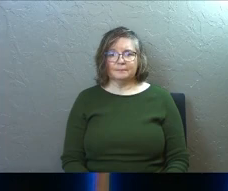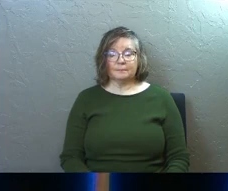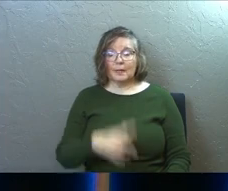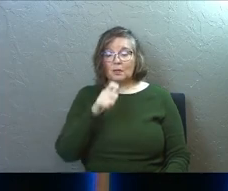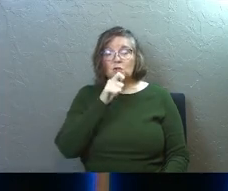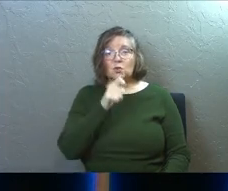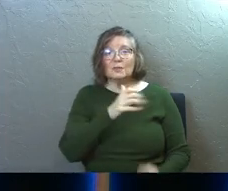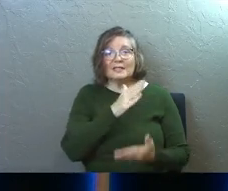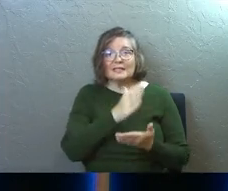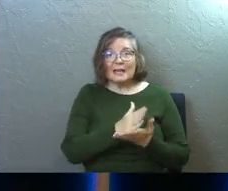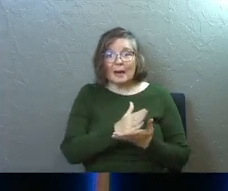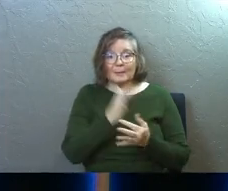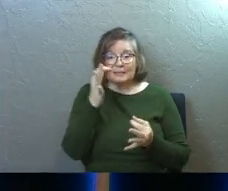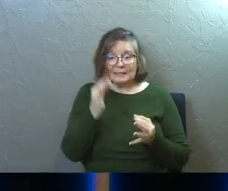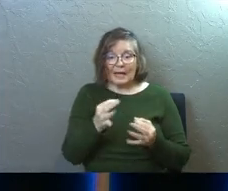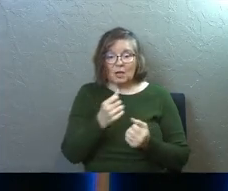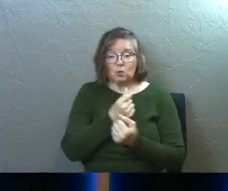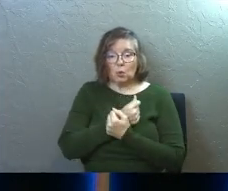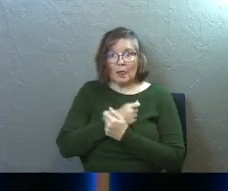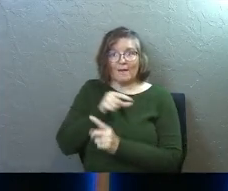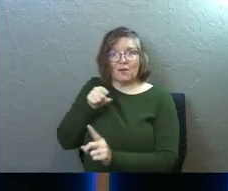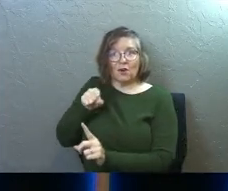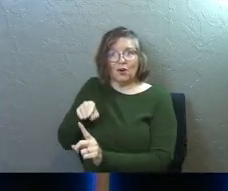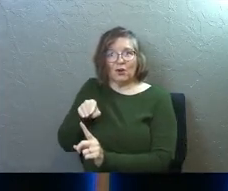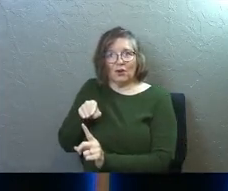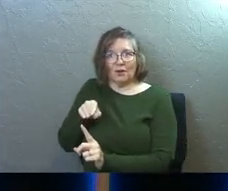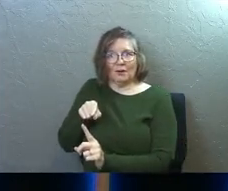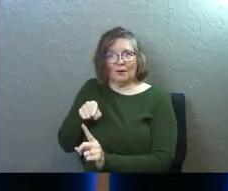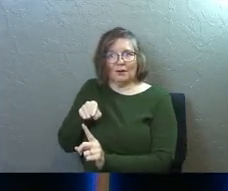Because you didn't stop and decide to love her.